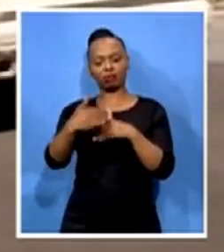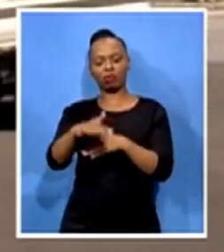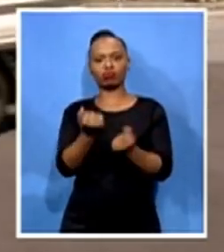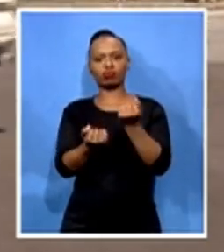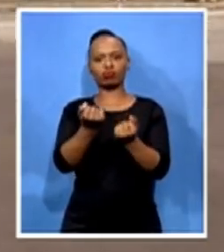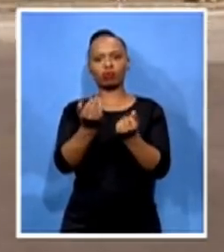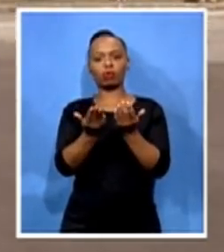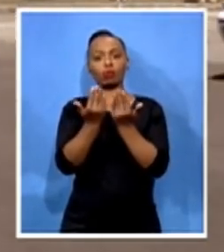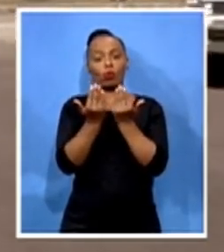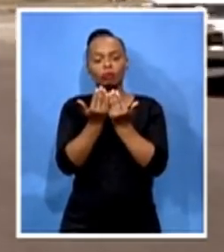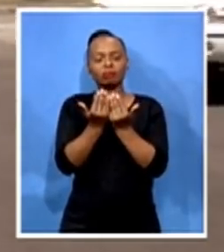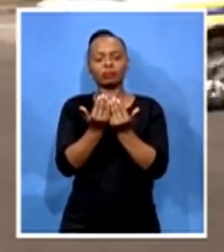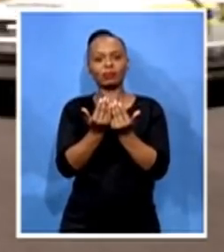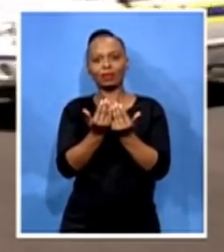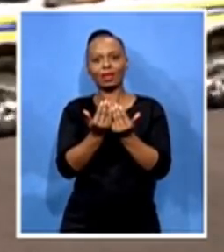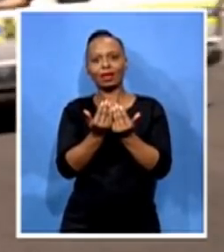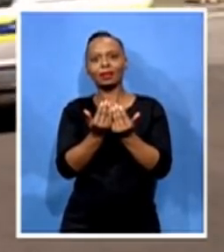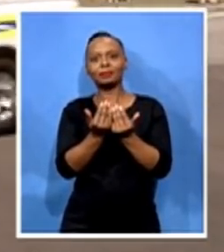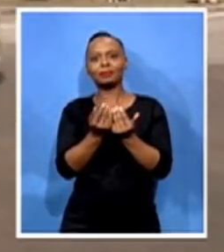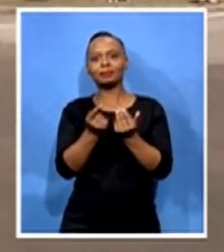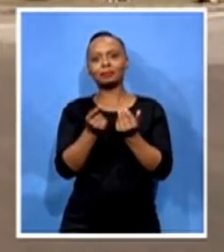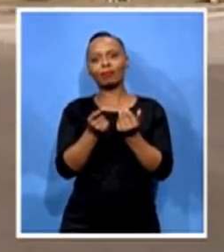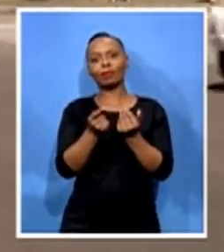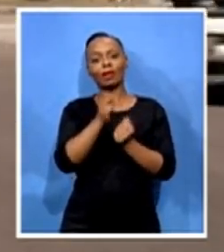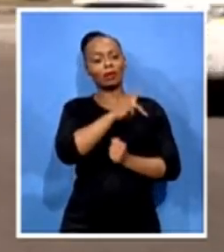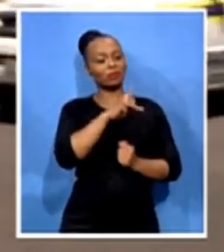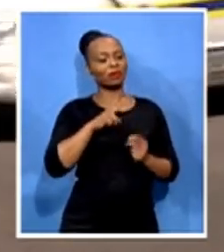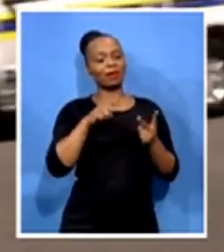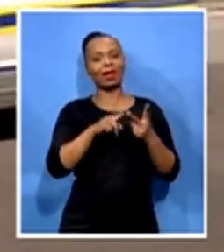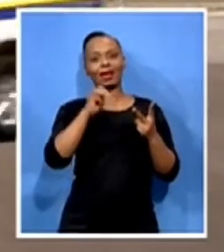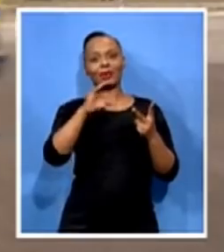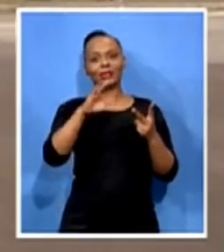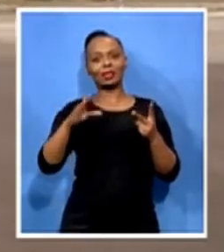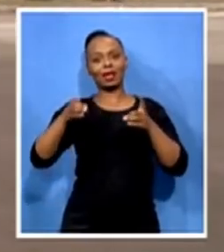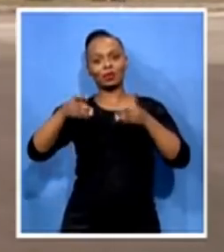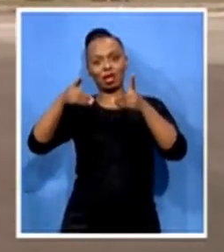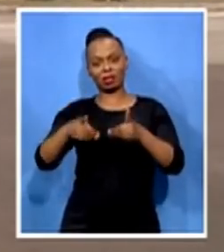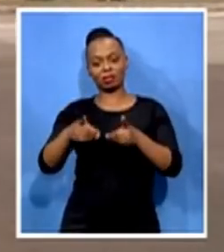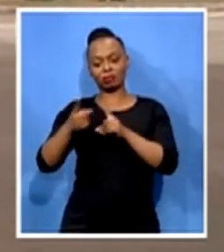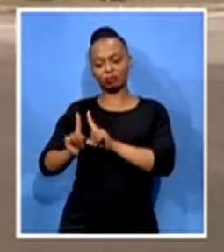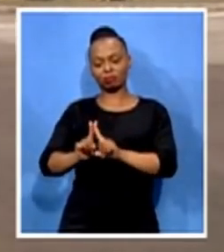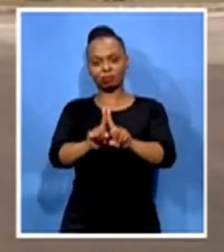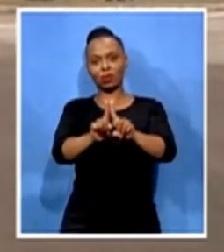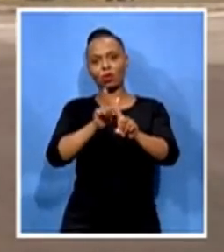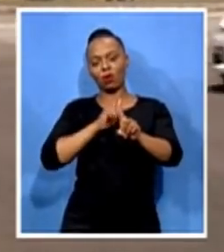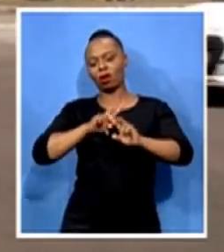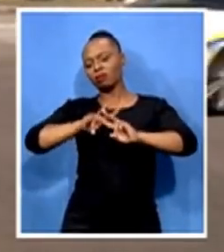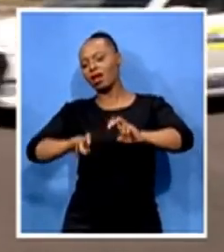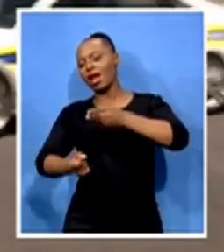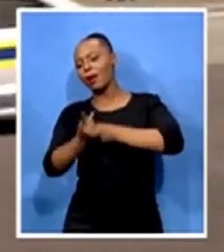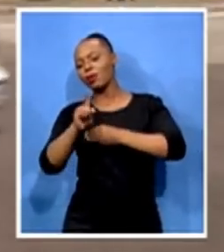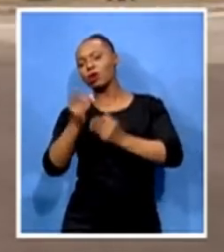the Premier and the MEC for Education today, they came because they came to investigate the incident and what occurred here outside the school yesterday.